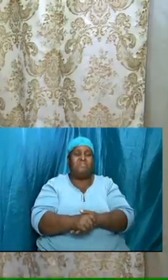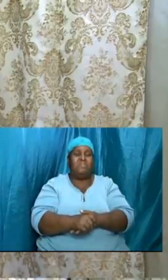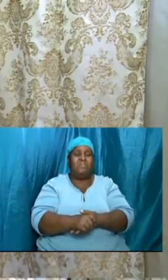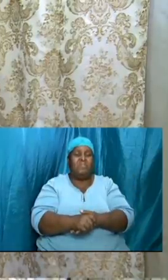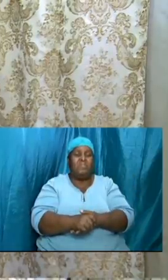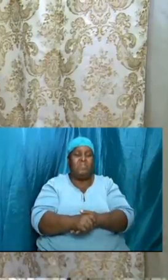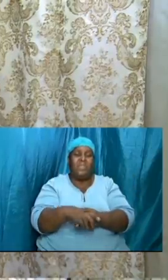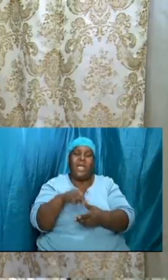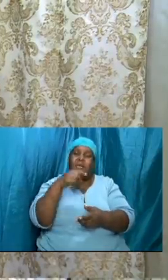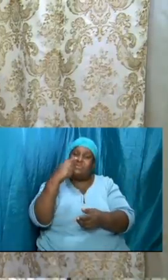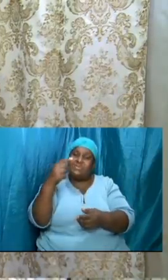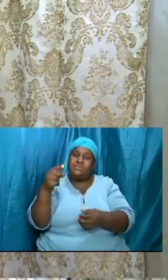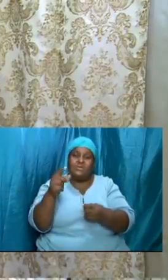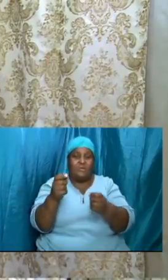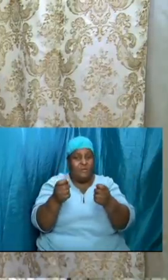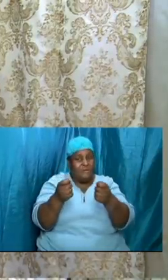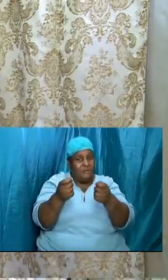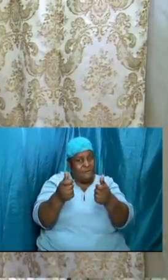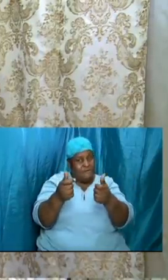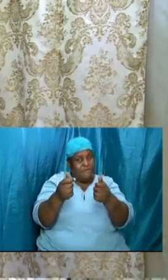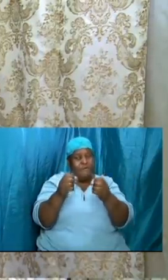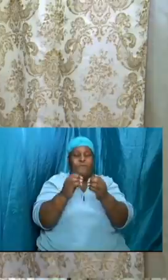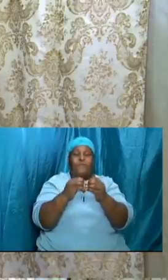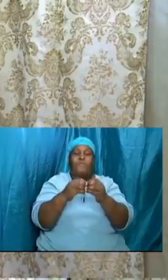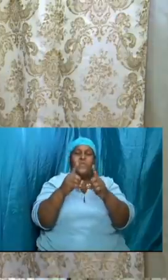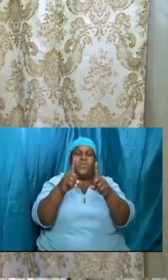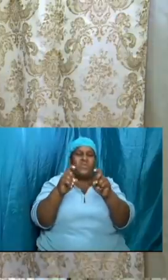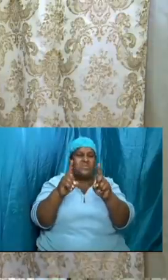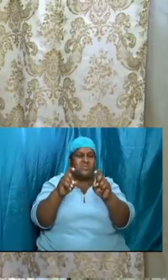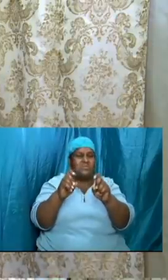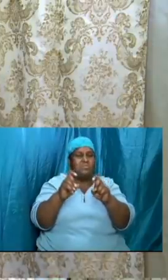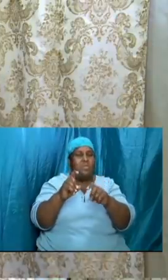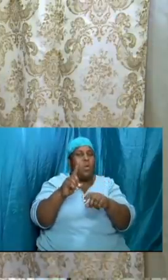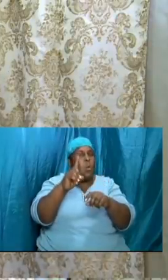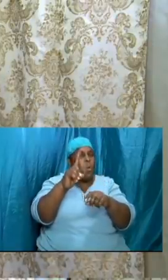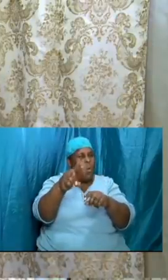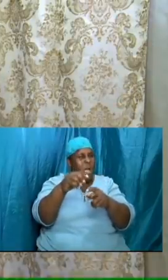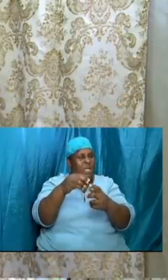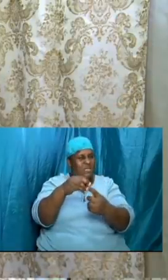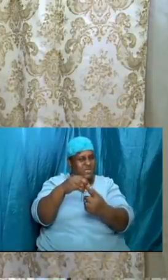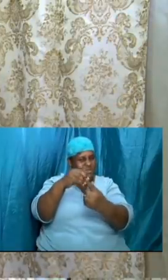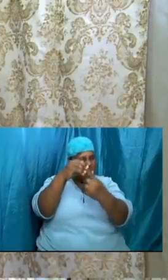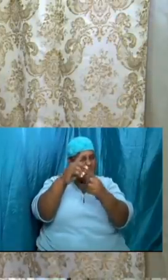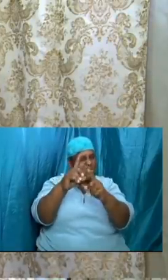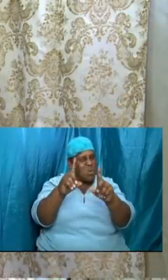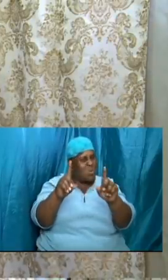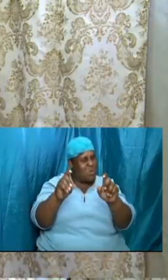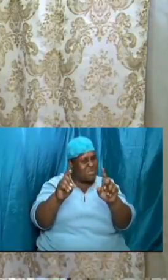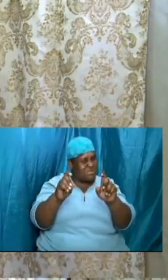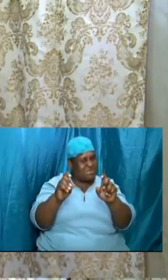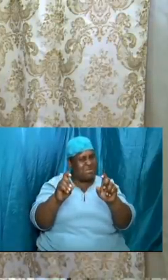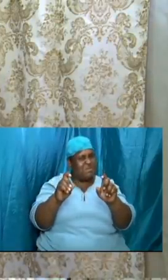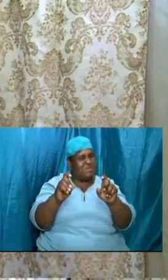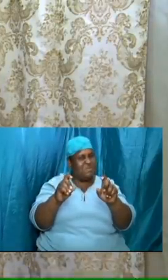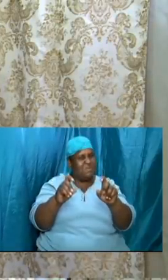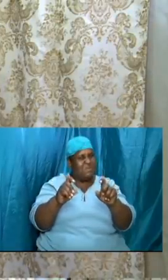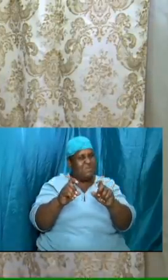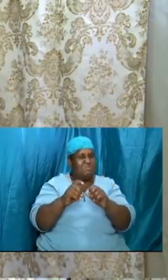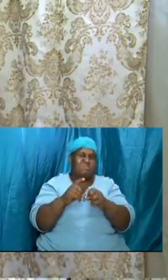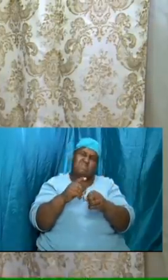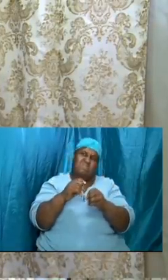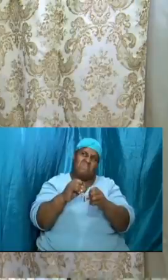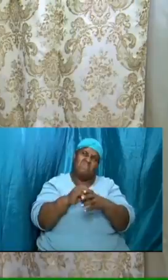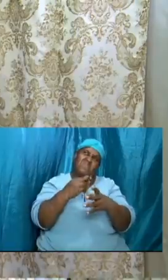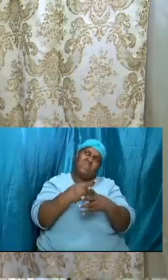more questions there is one particular question i should say there are about three that i have